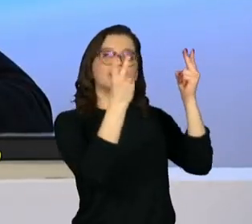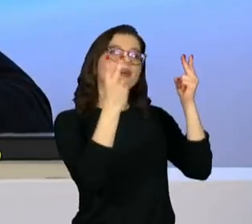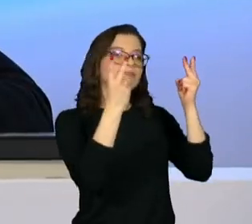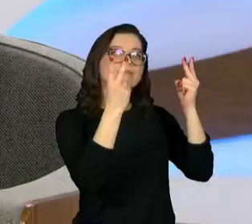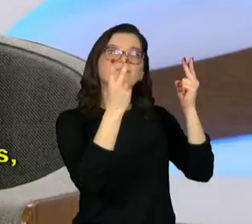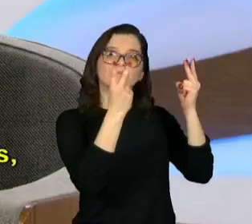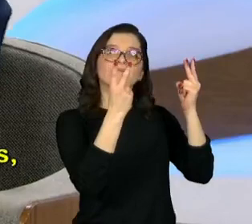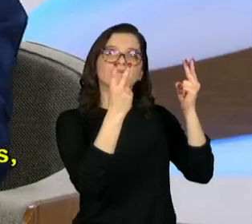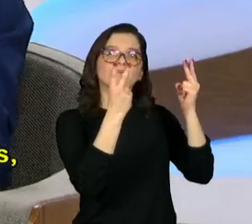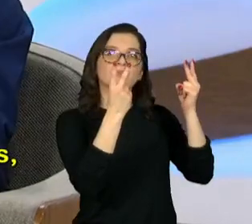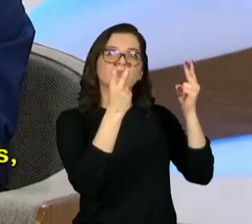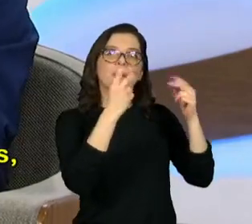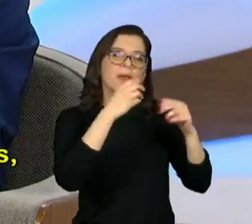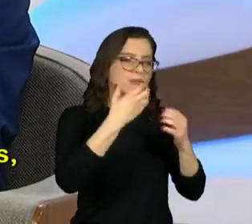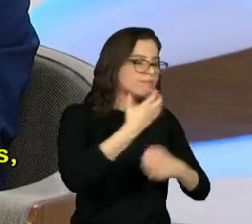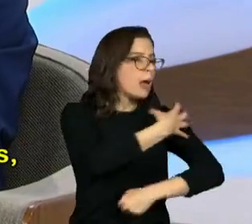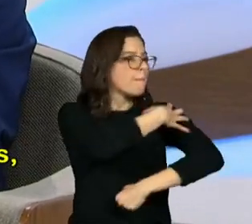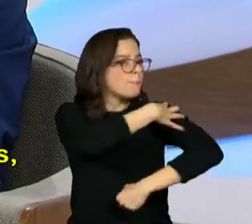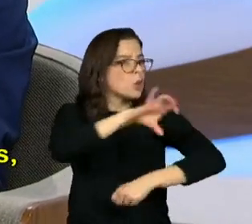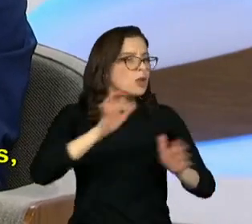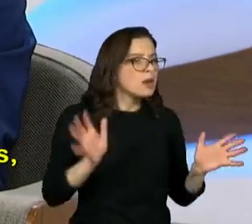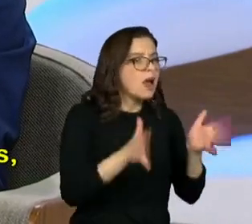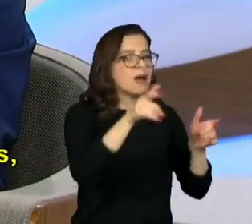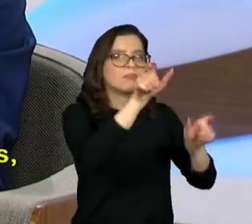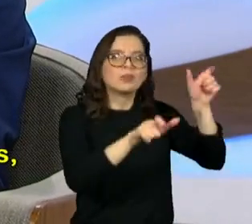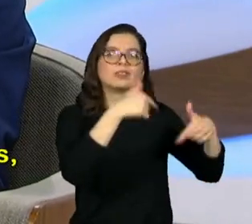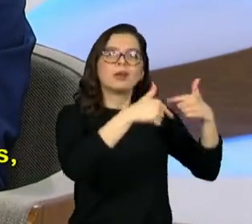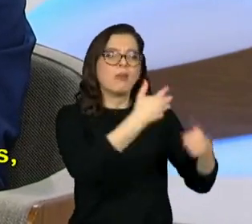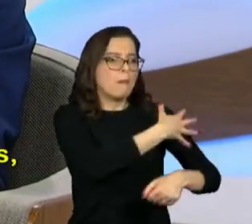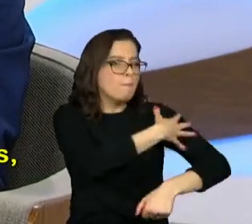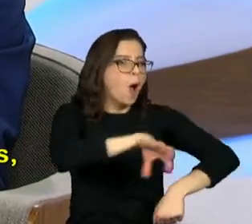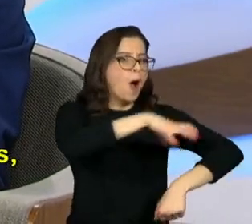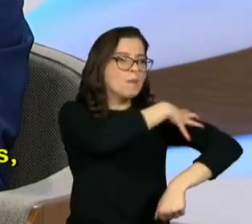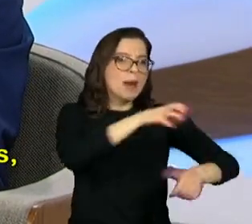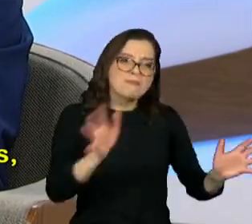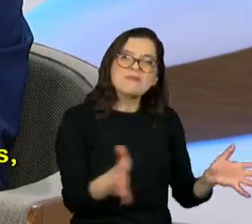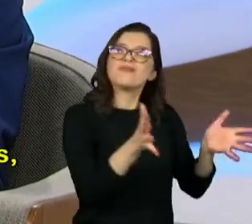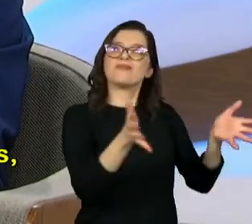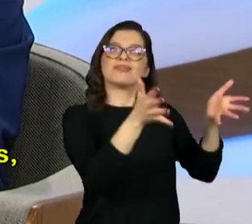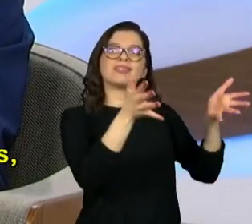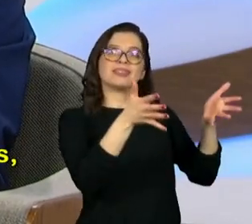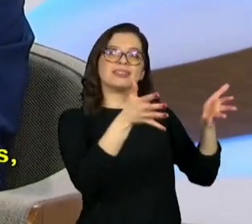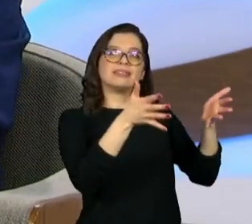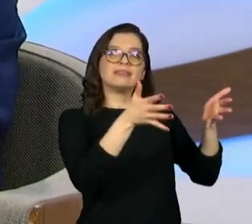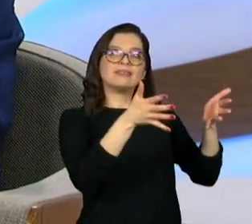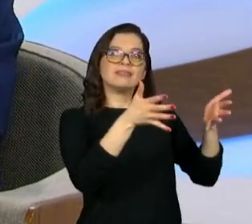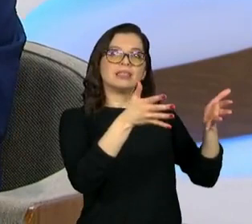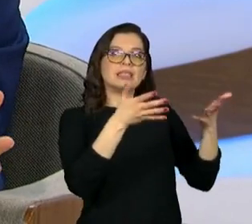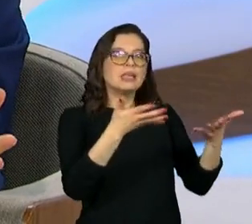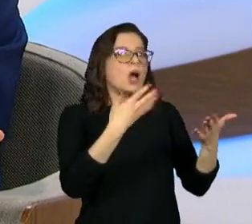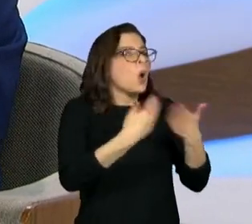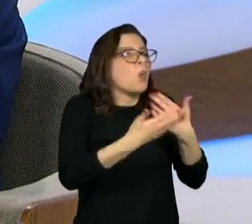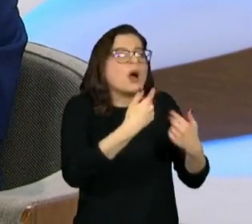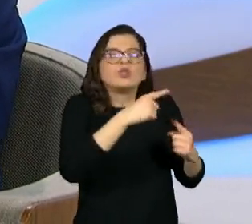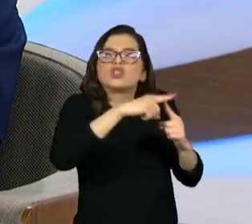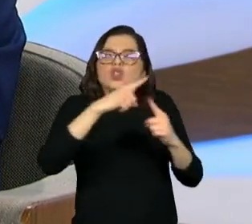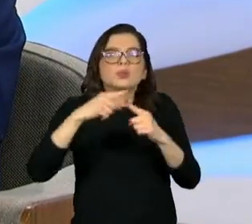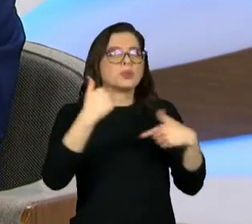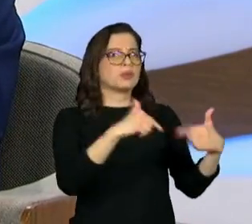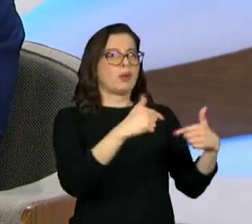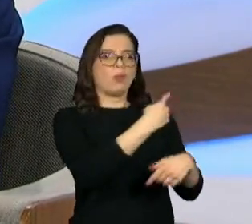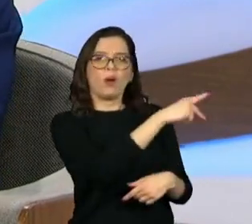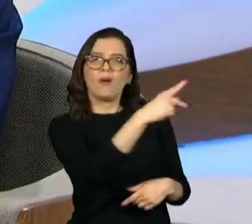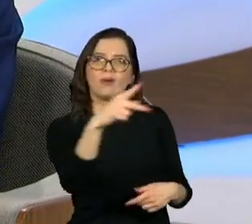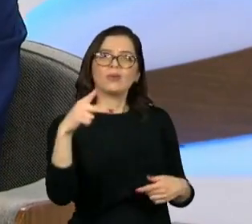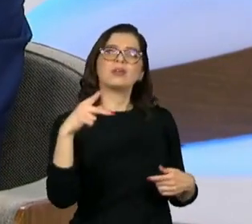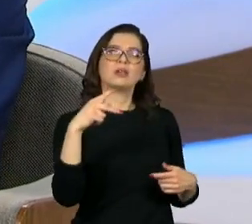recognition with empowering working people, whatever their